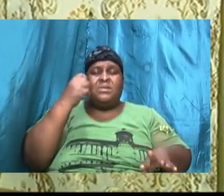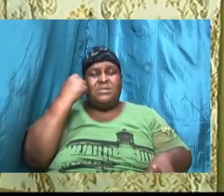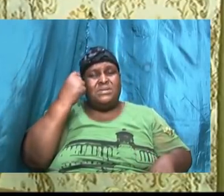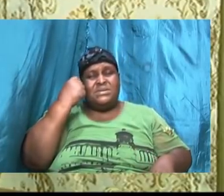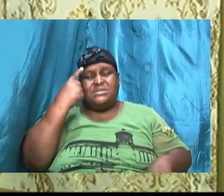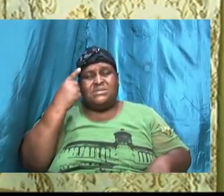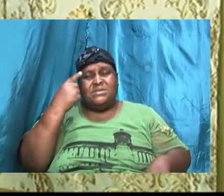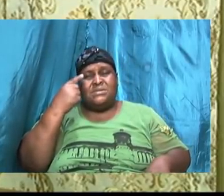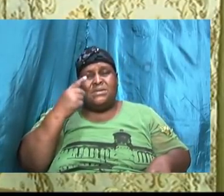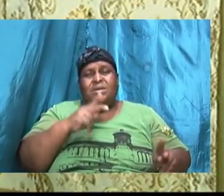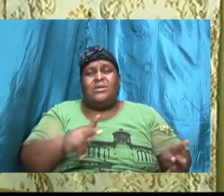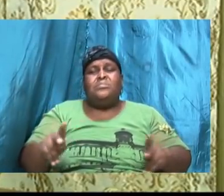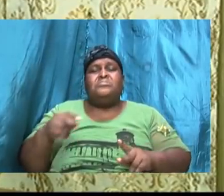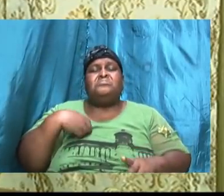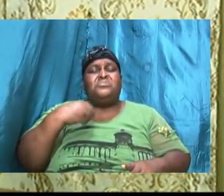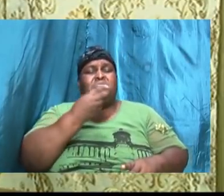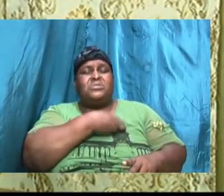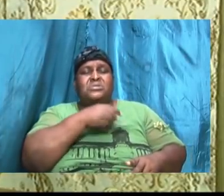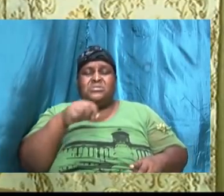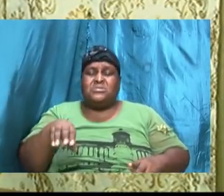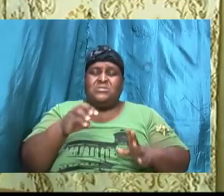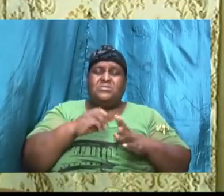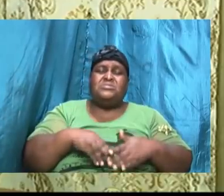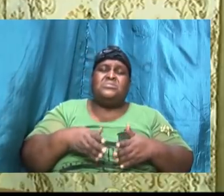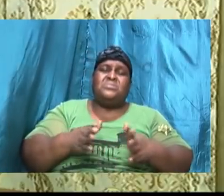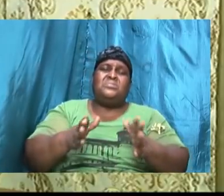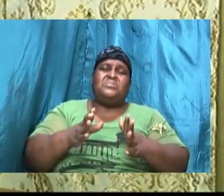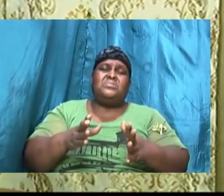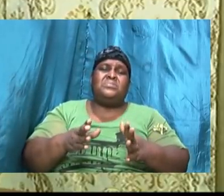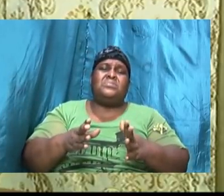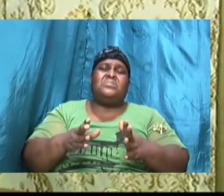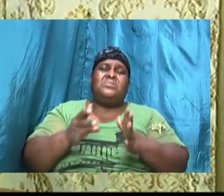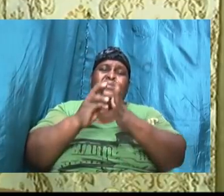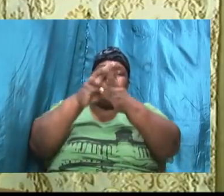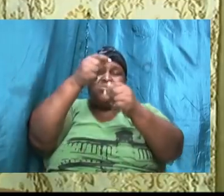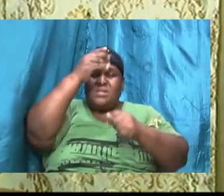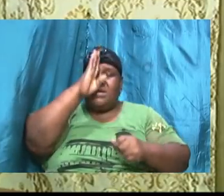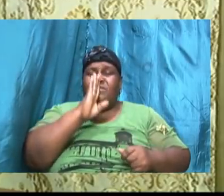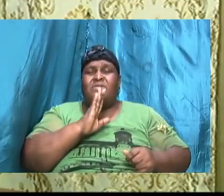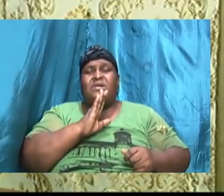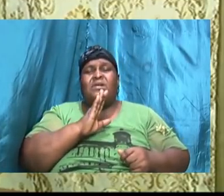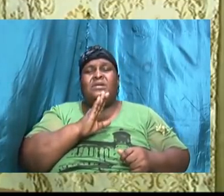I put it to us this way the will of God includes everything